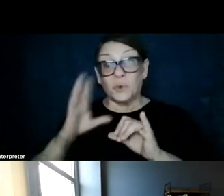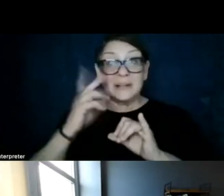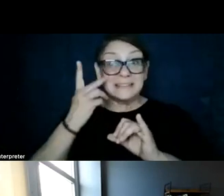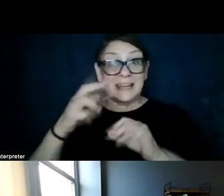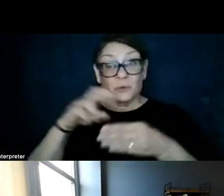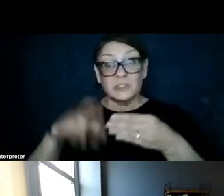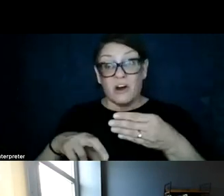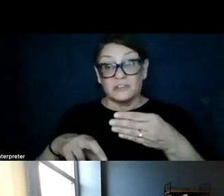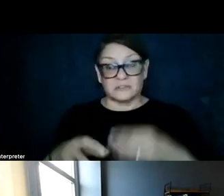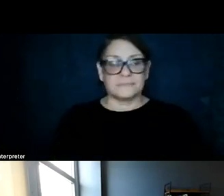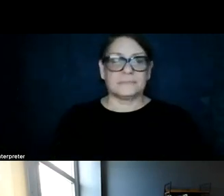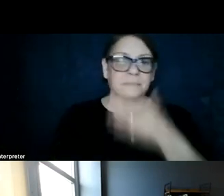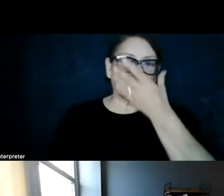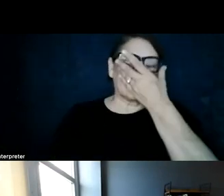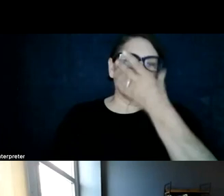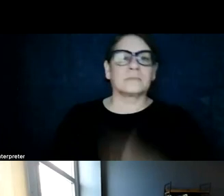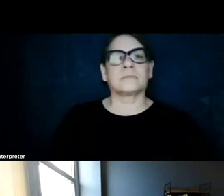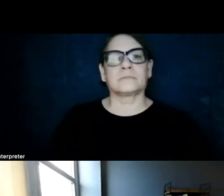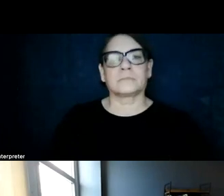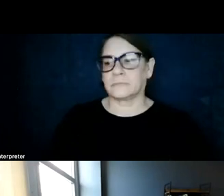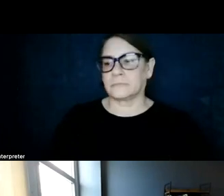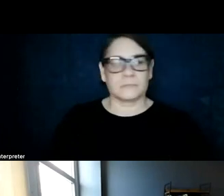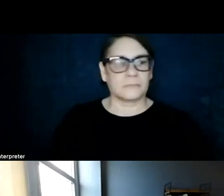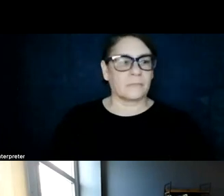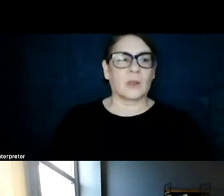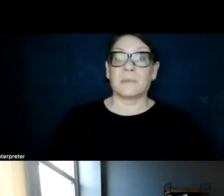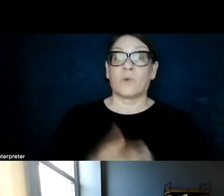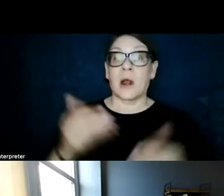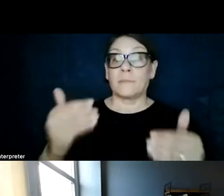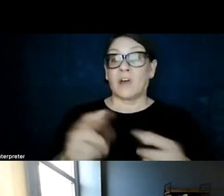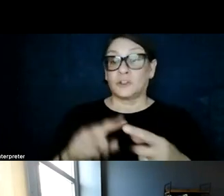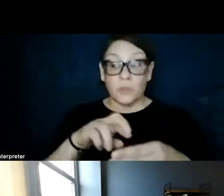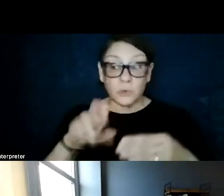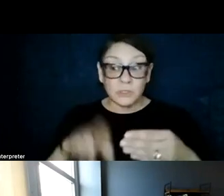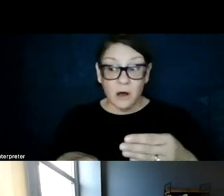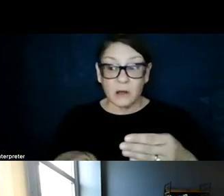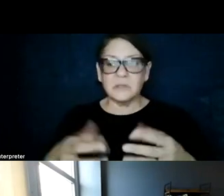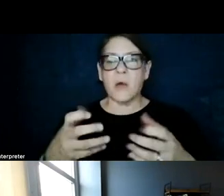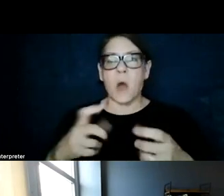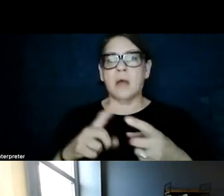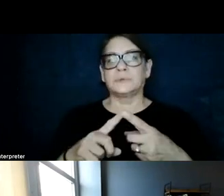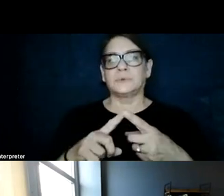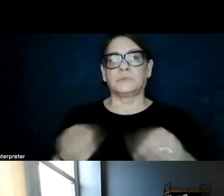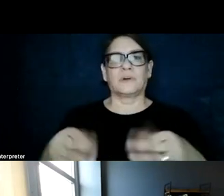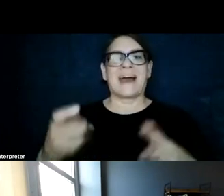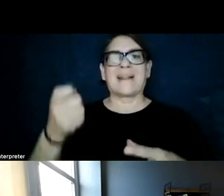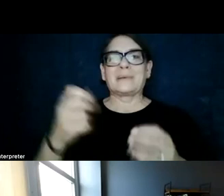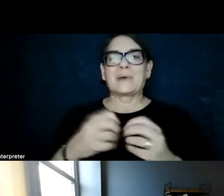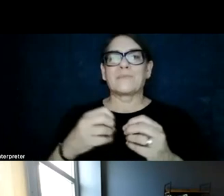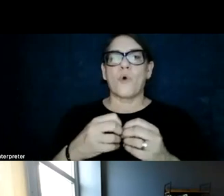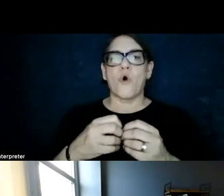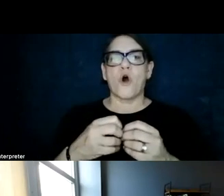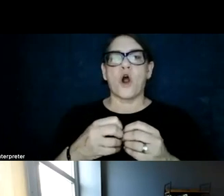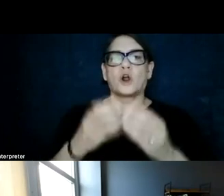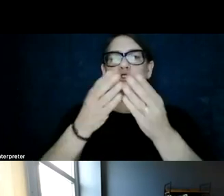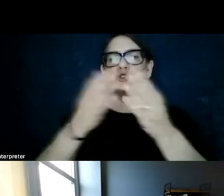results of that process as well. So before I move on to the results, I do want to provide a little more of the scope and